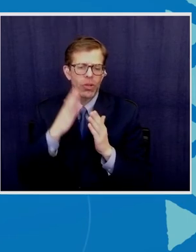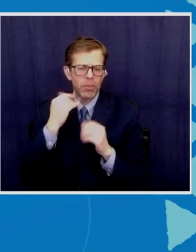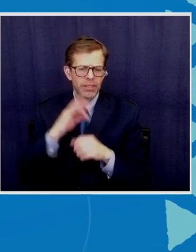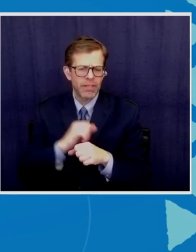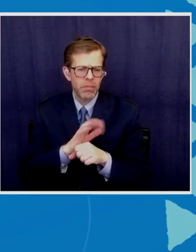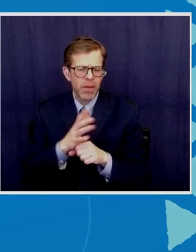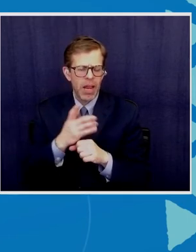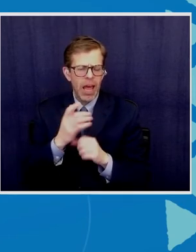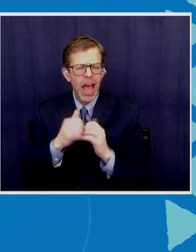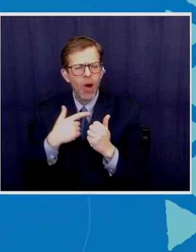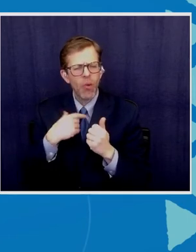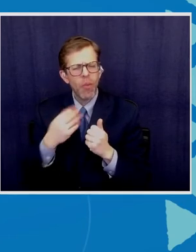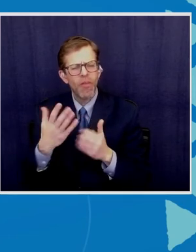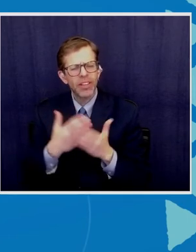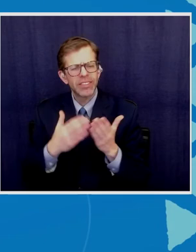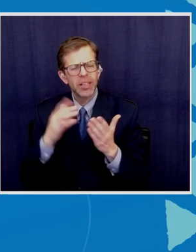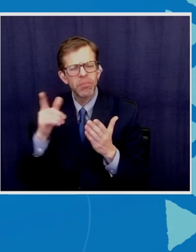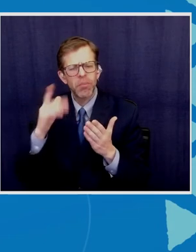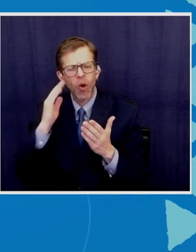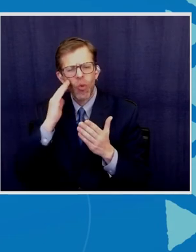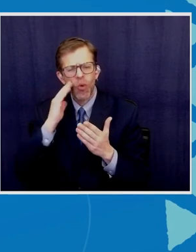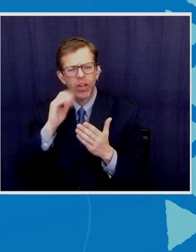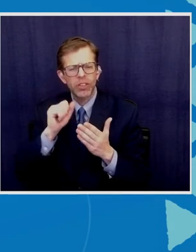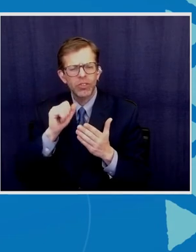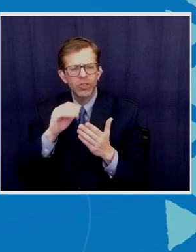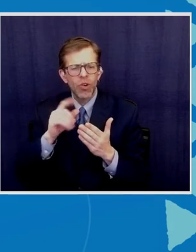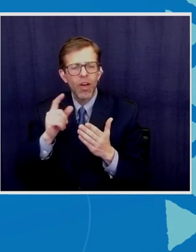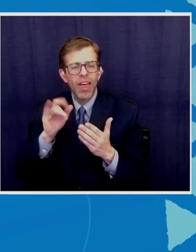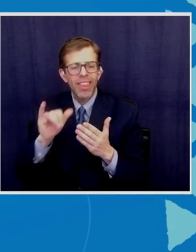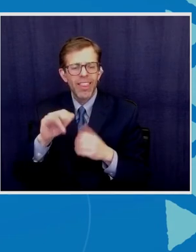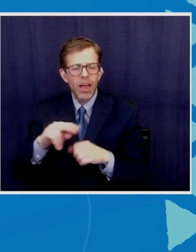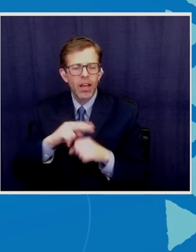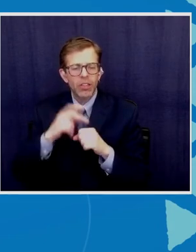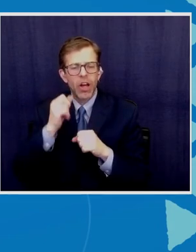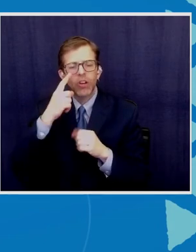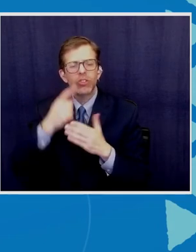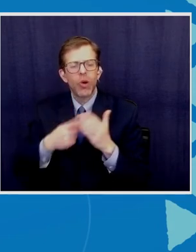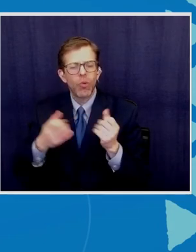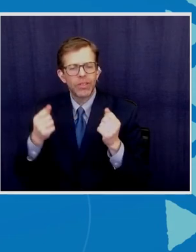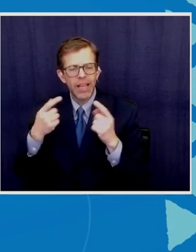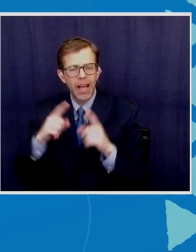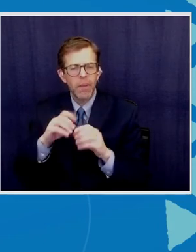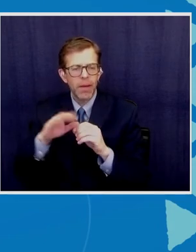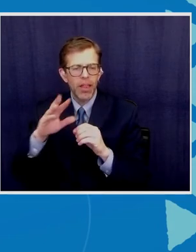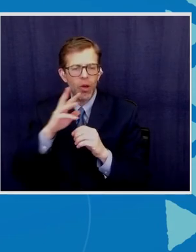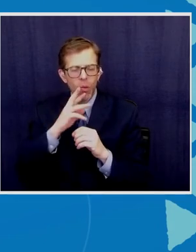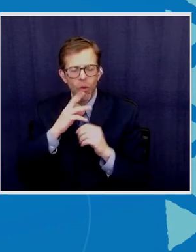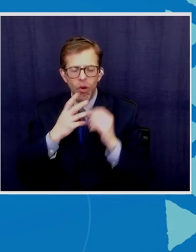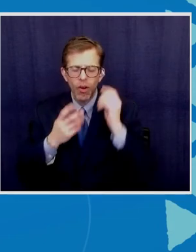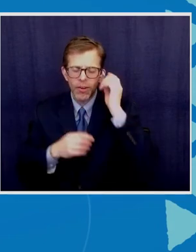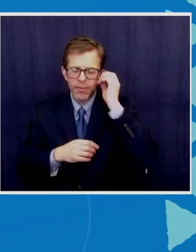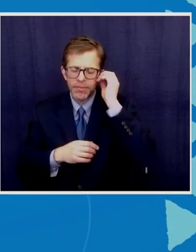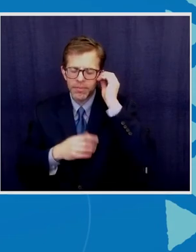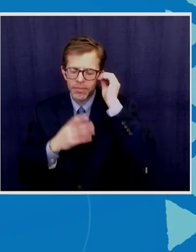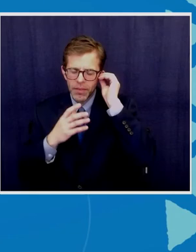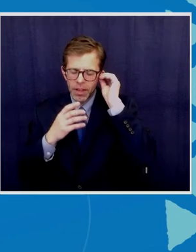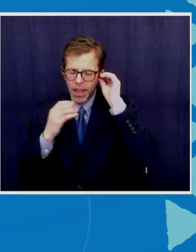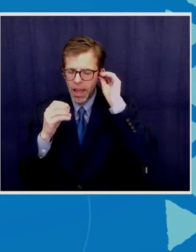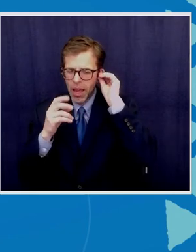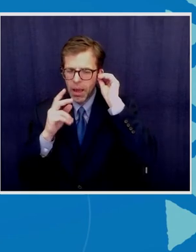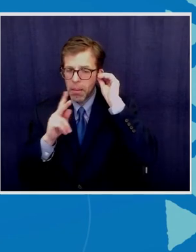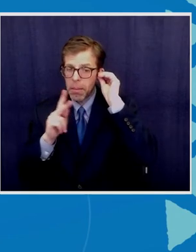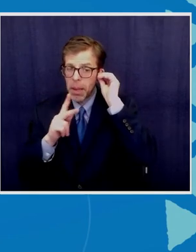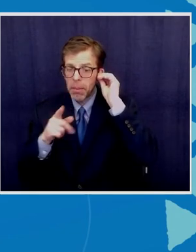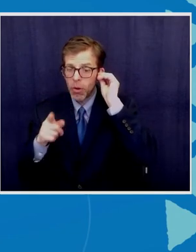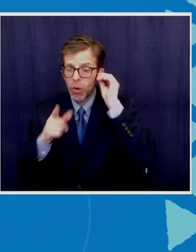some of that maritime domain awareness so that that nation understood what was going on in their waters and and that the people that were fishing there were